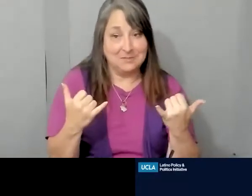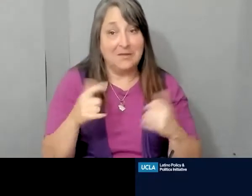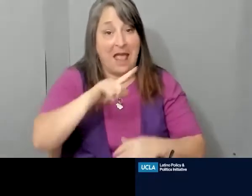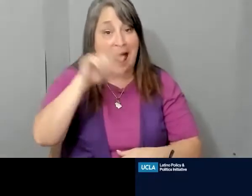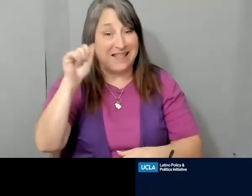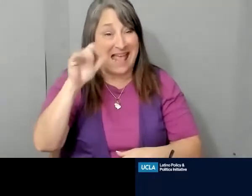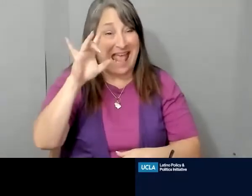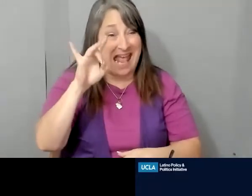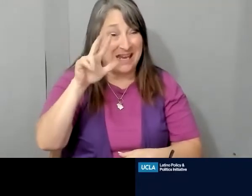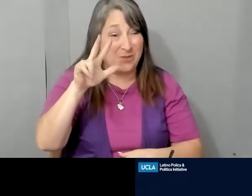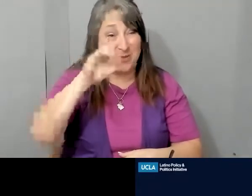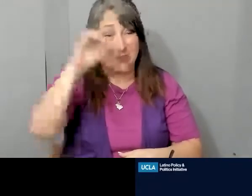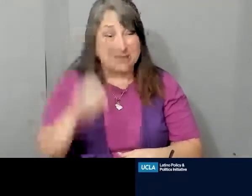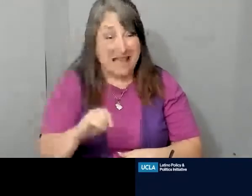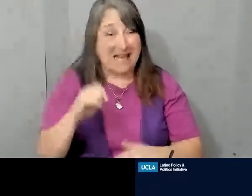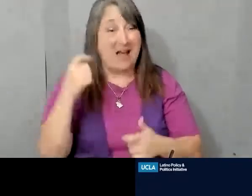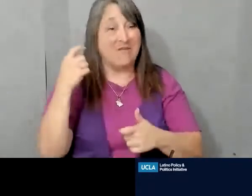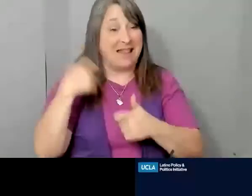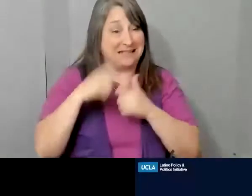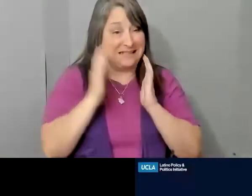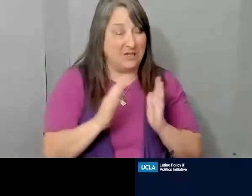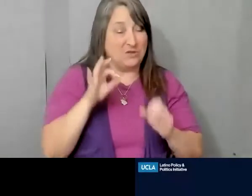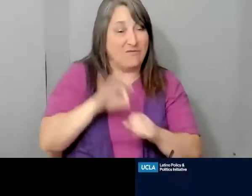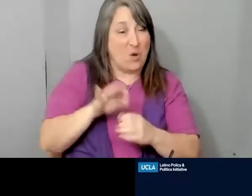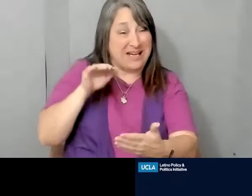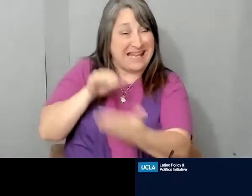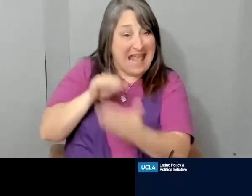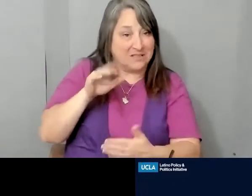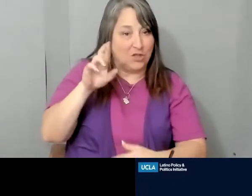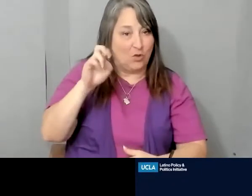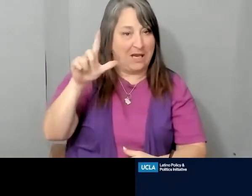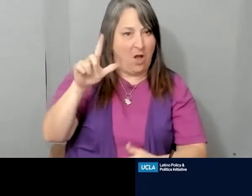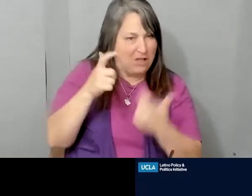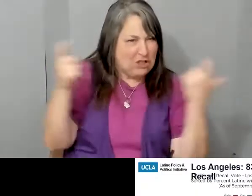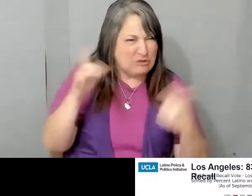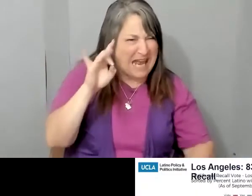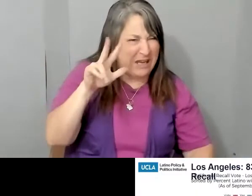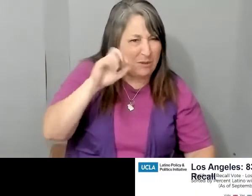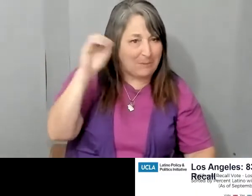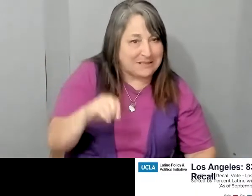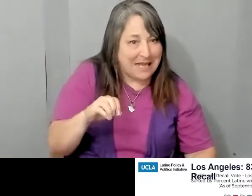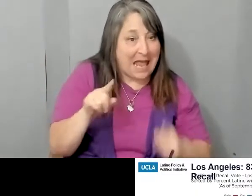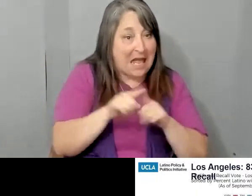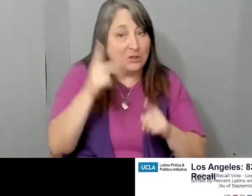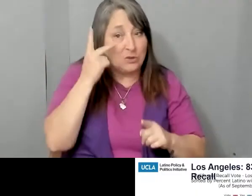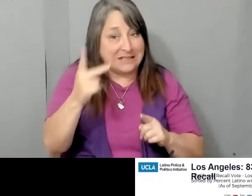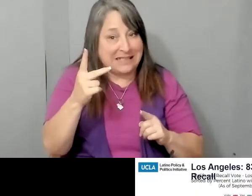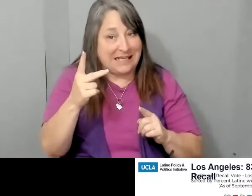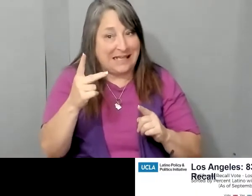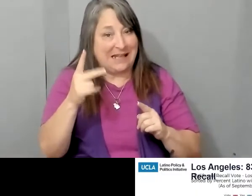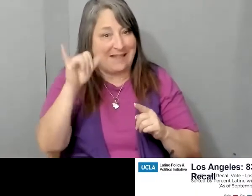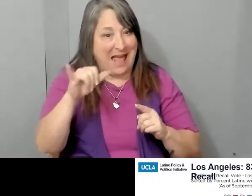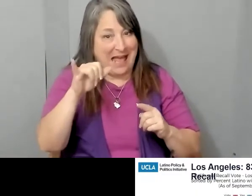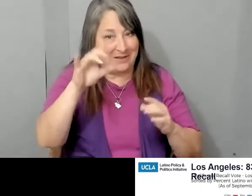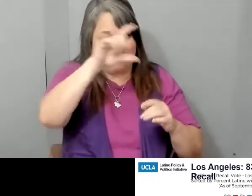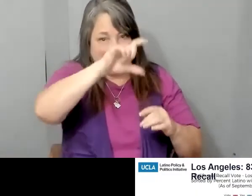83% of Latinos voted against the recall here. This is huge. As you see on the bottom of the graph,